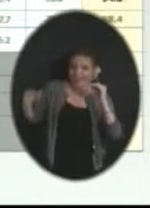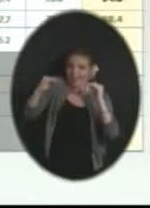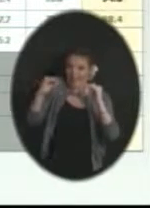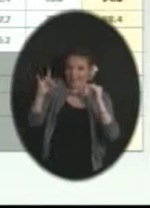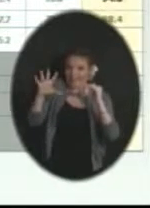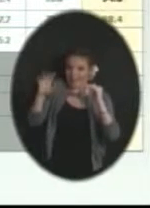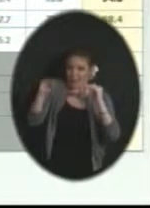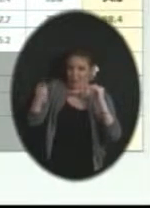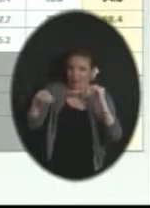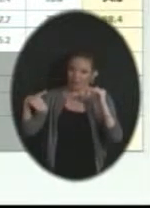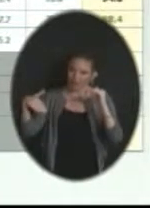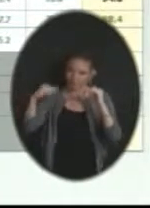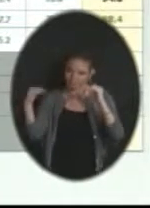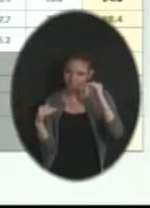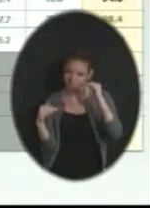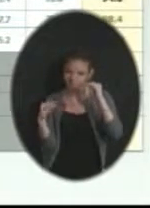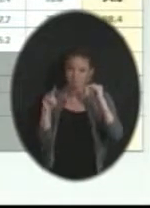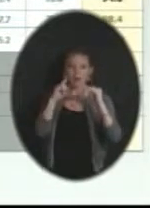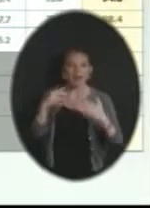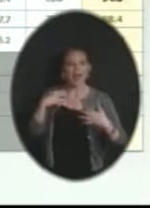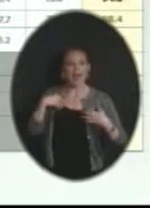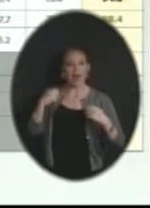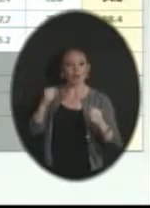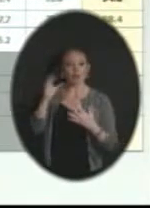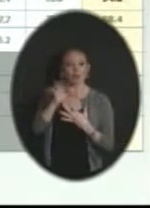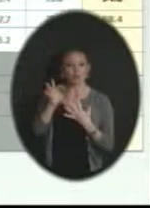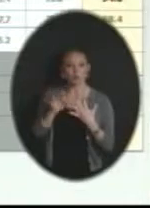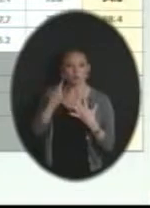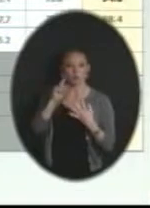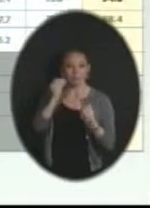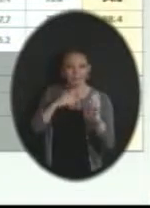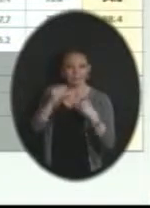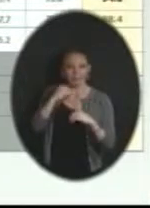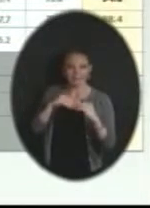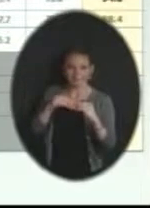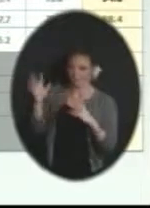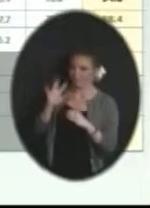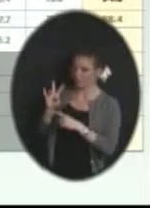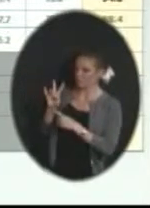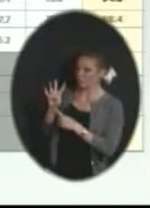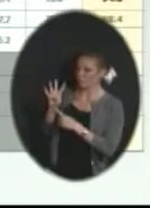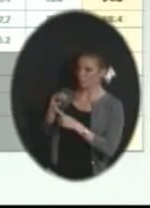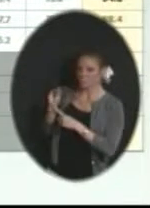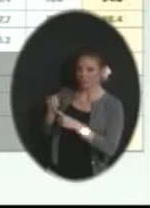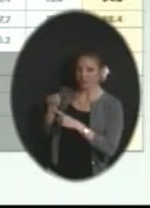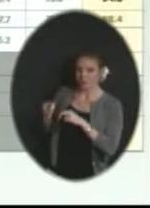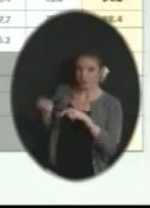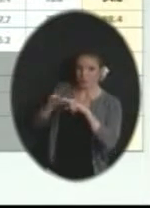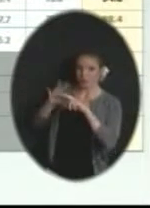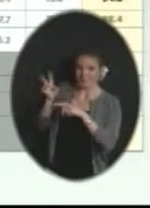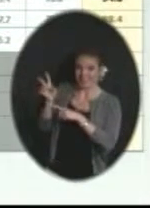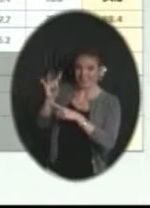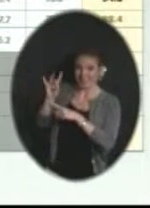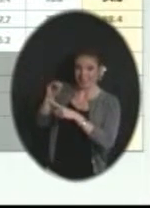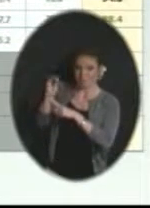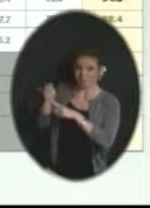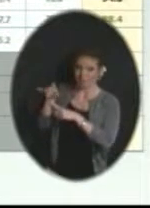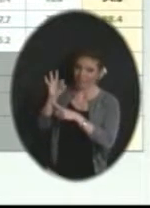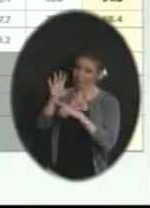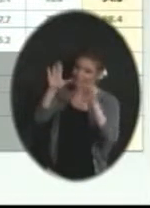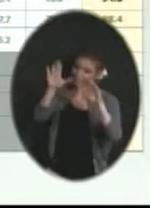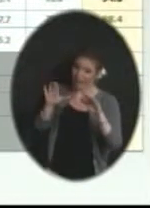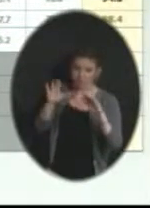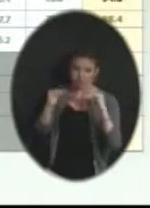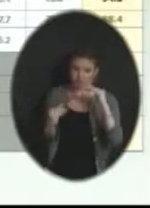a healthy choices for meals. And you can see we've increased from 74% to almost 78%. So that's a great